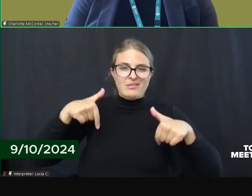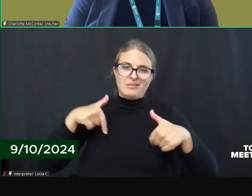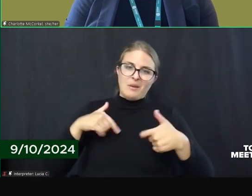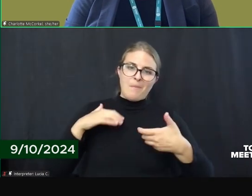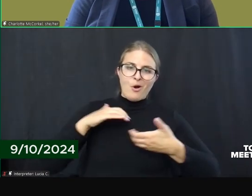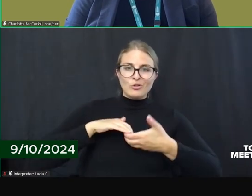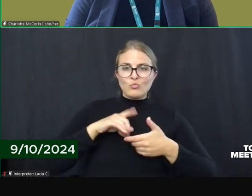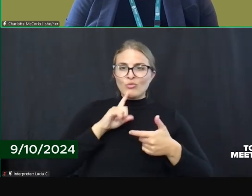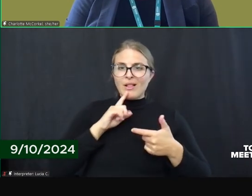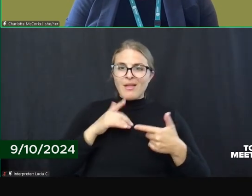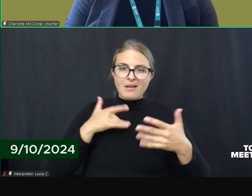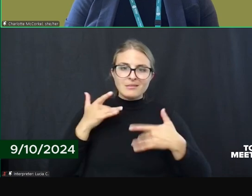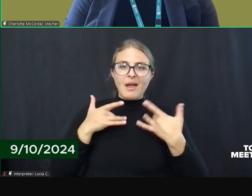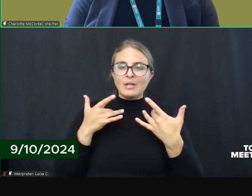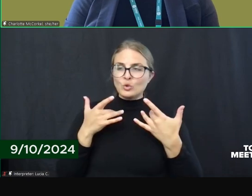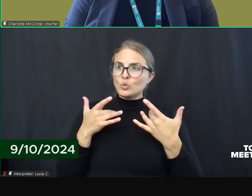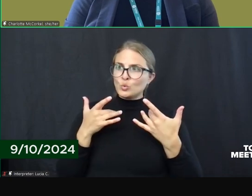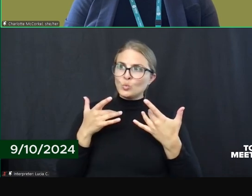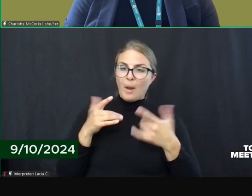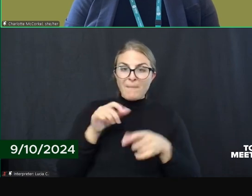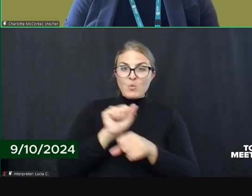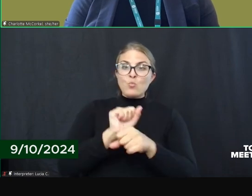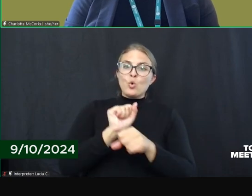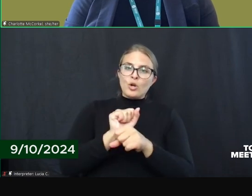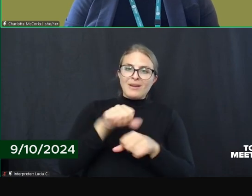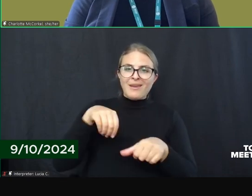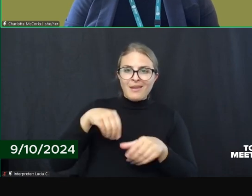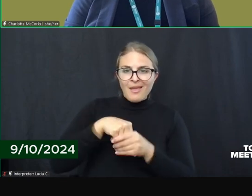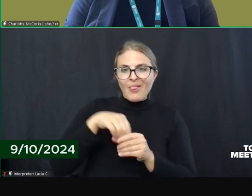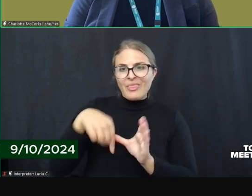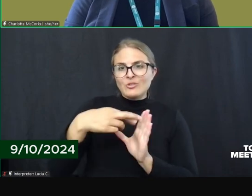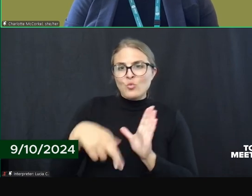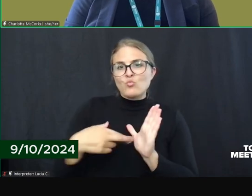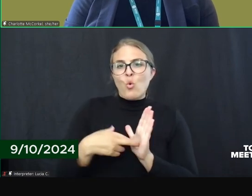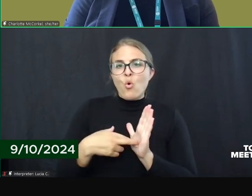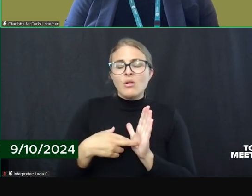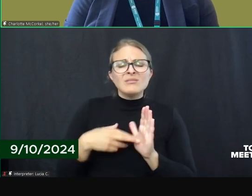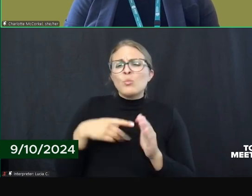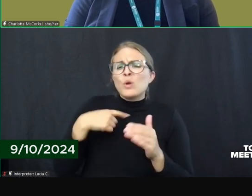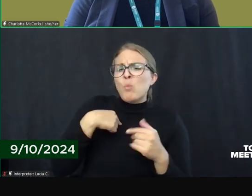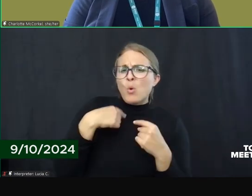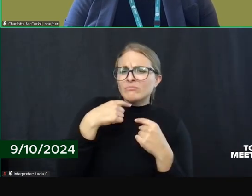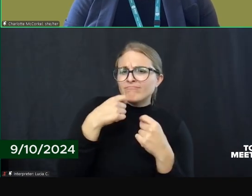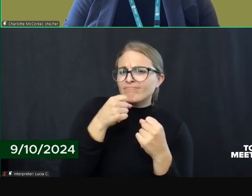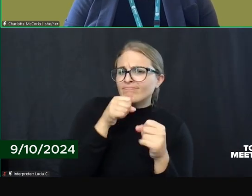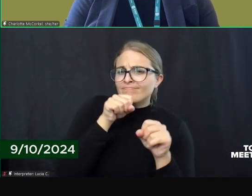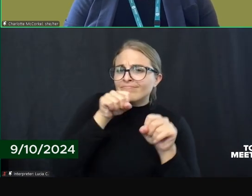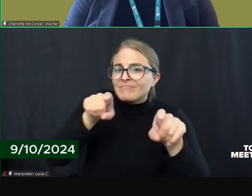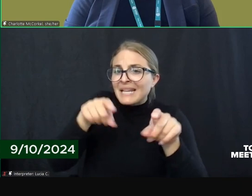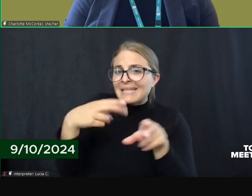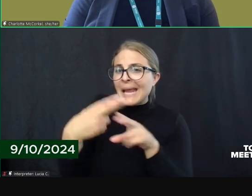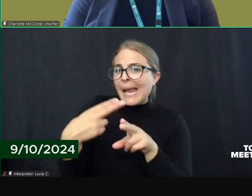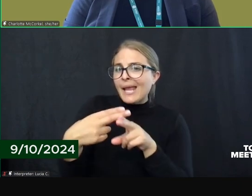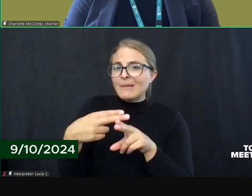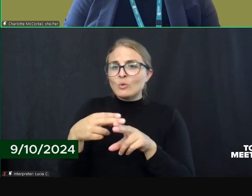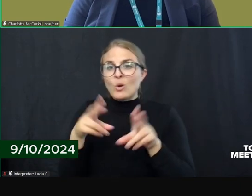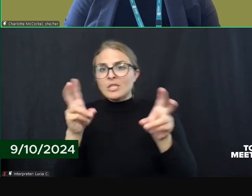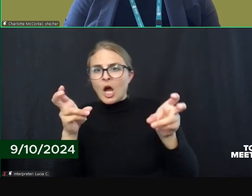this gap in our community. And we're not ready to share names or titles of our new staff. We'll certainly